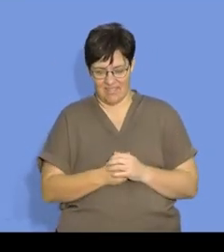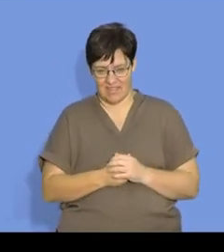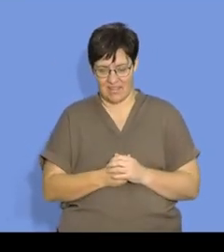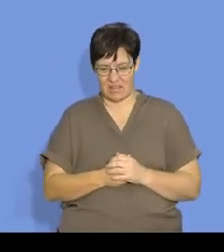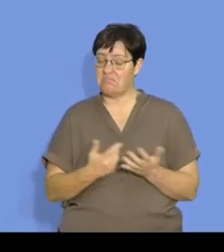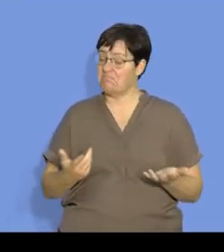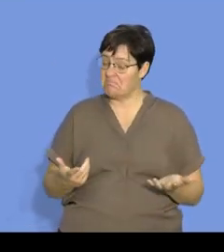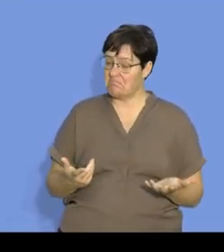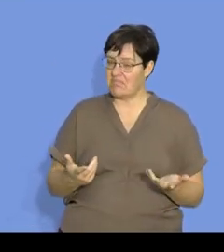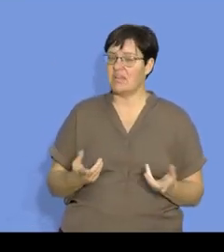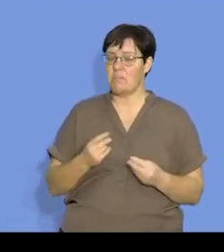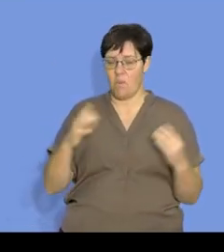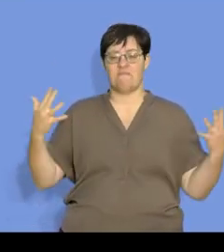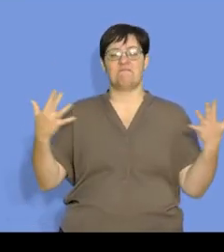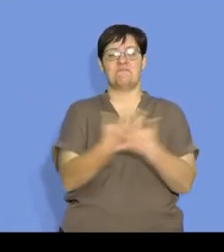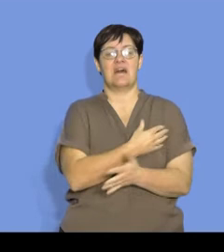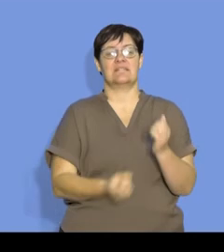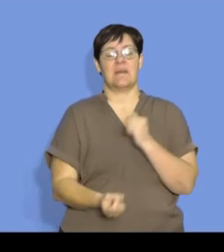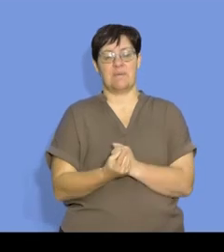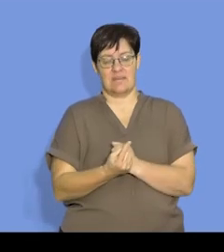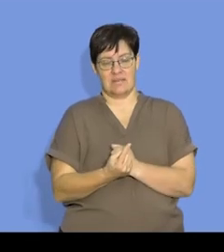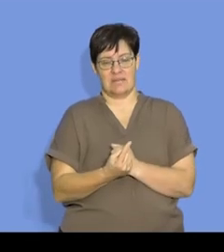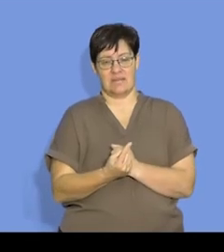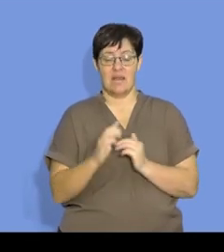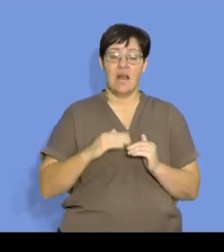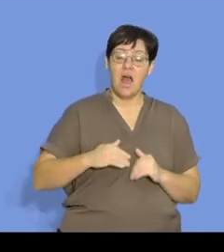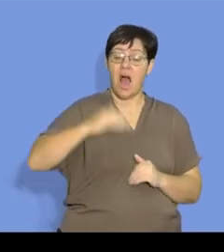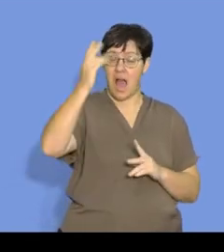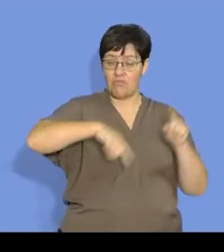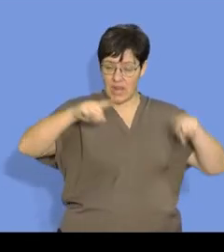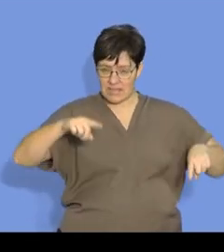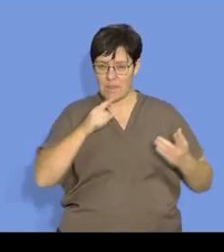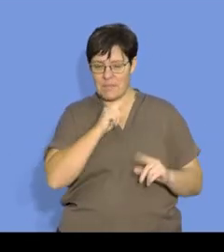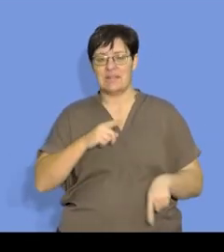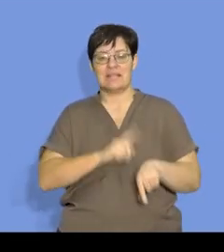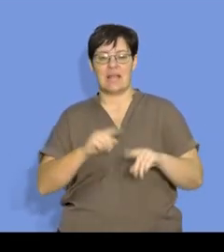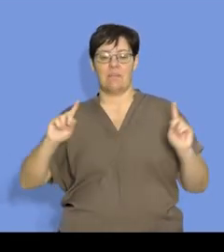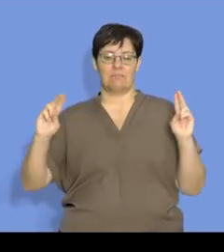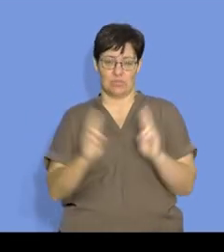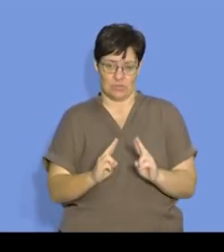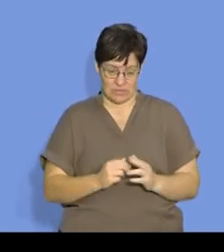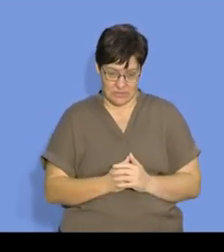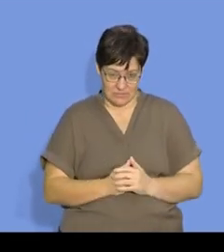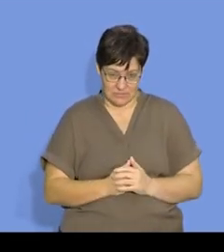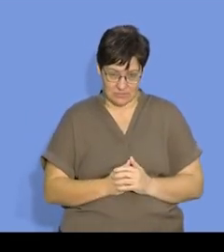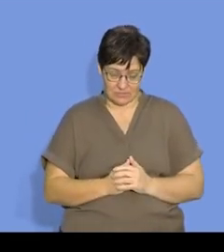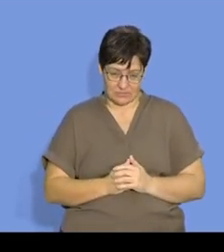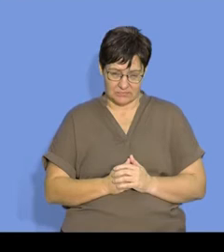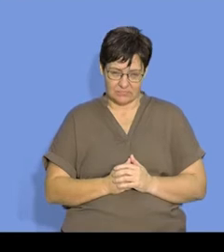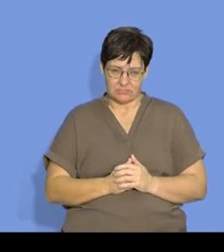moles. That will have a fast reaction, high rate, meaning in a small time.